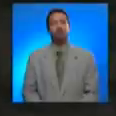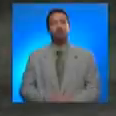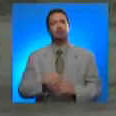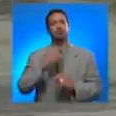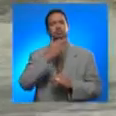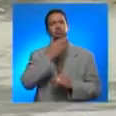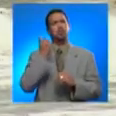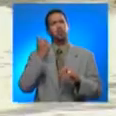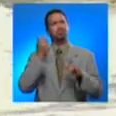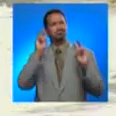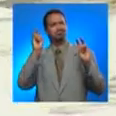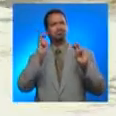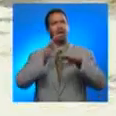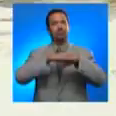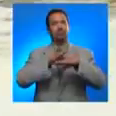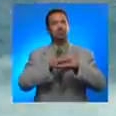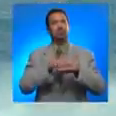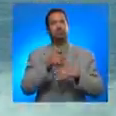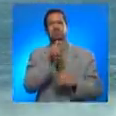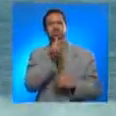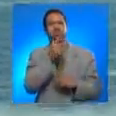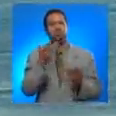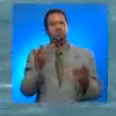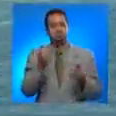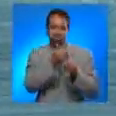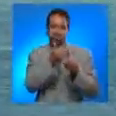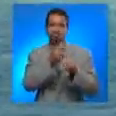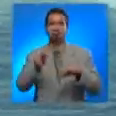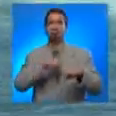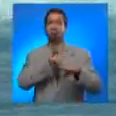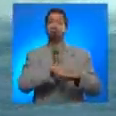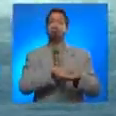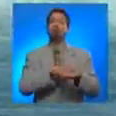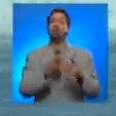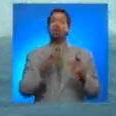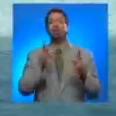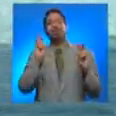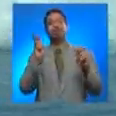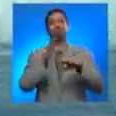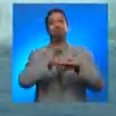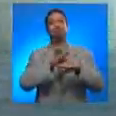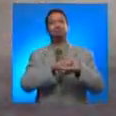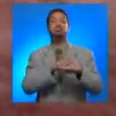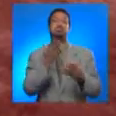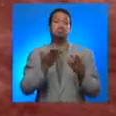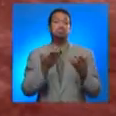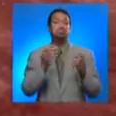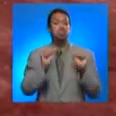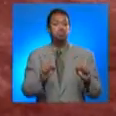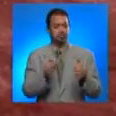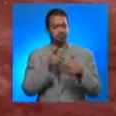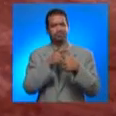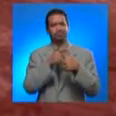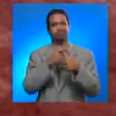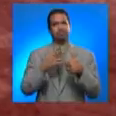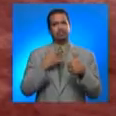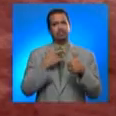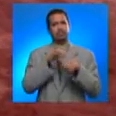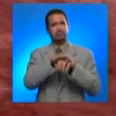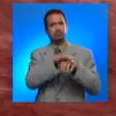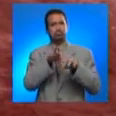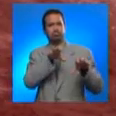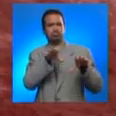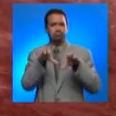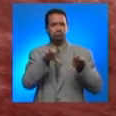One of the best warnings of an approaching tsunami comes from nature itself. Some of the natural signs could be a earthquake so